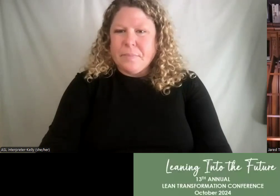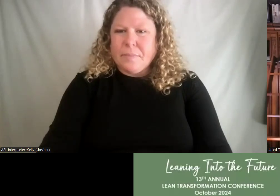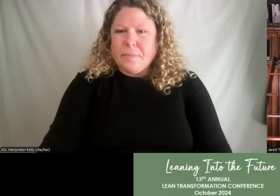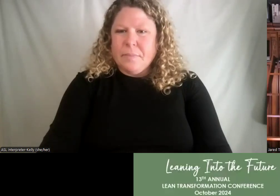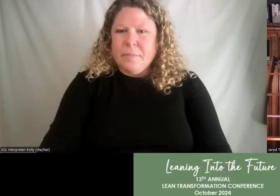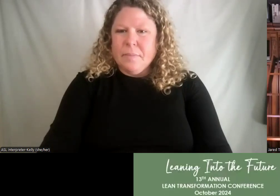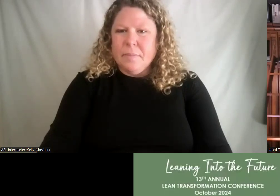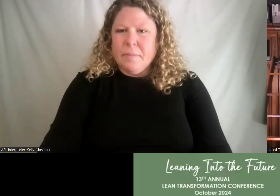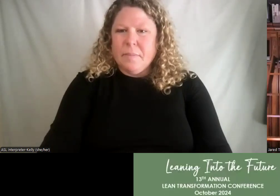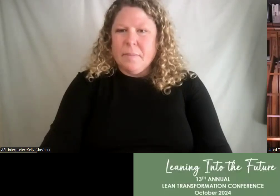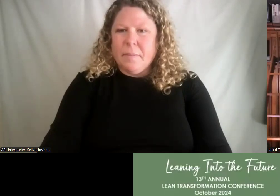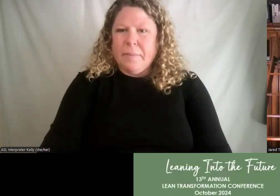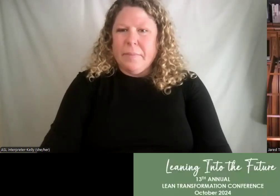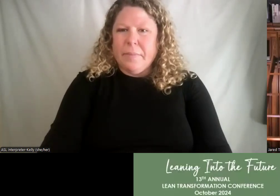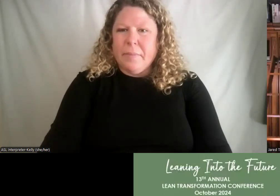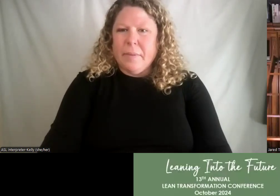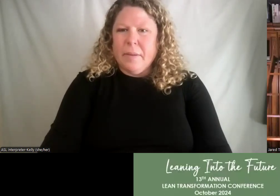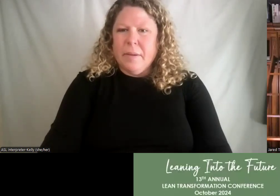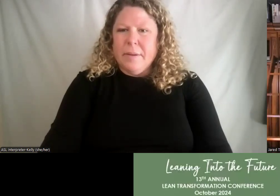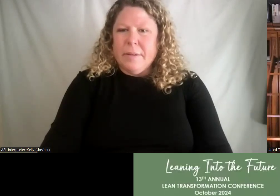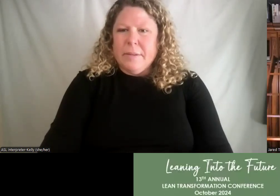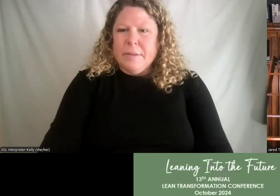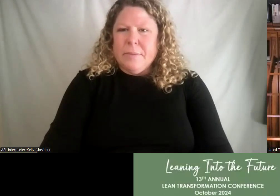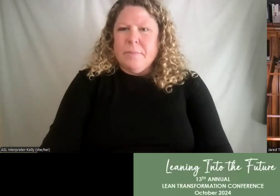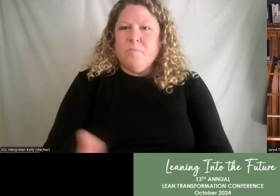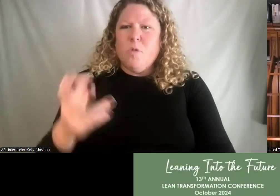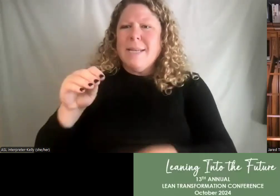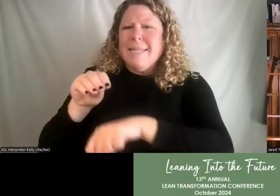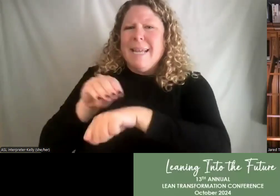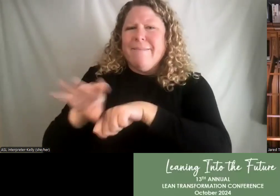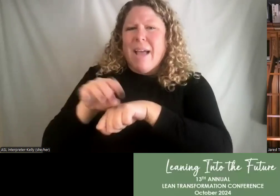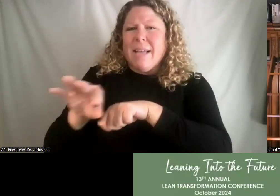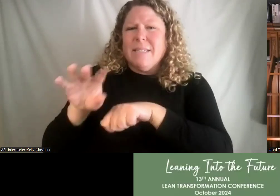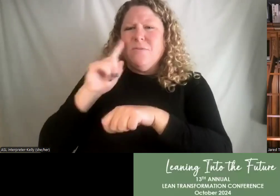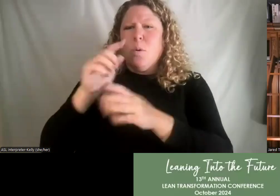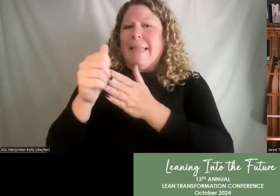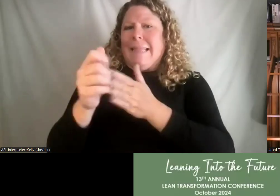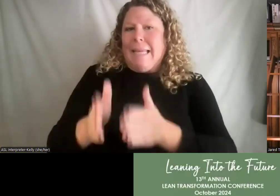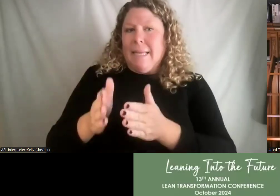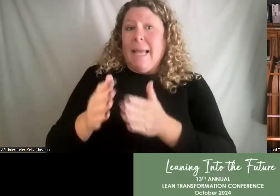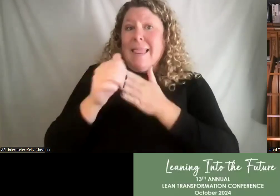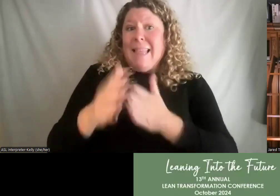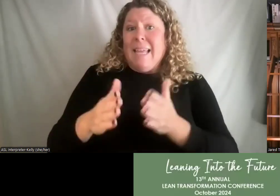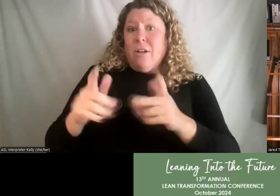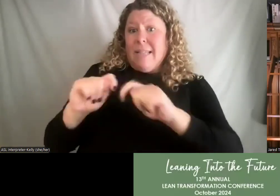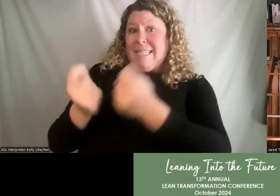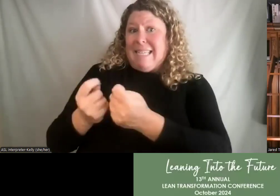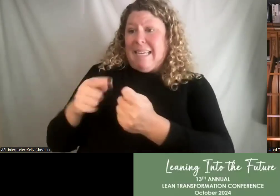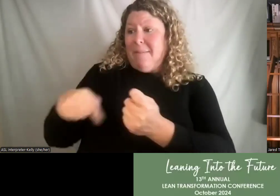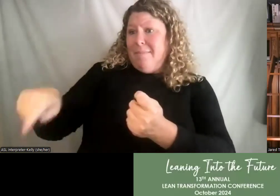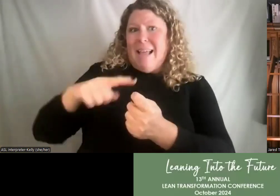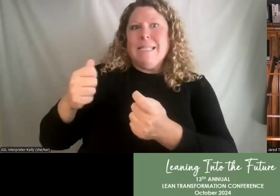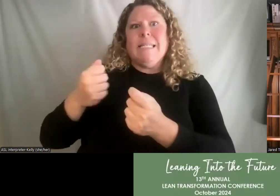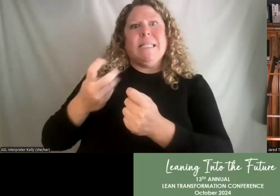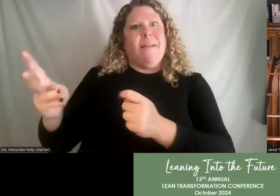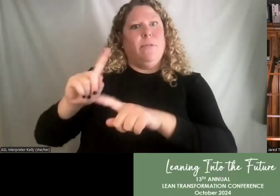What advice do you have for a leader who has a team at multiple readiness levels? What is the